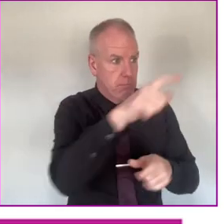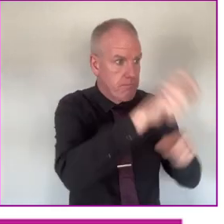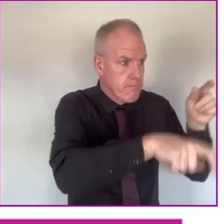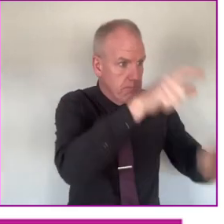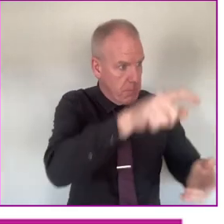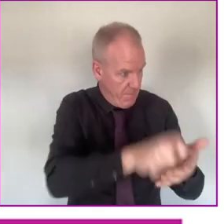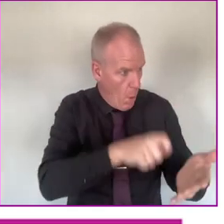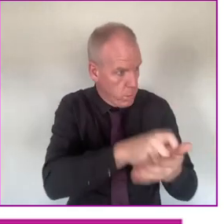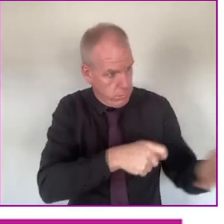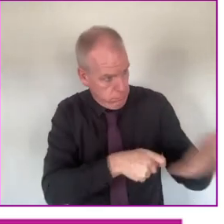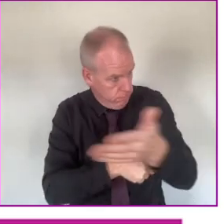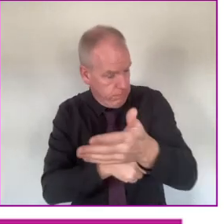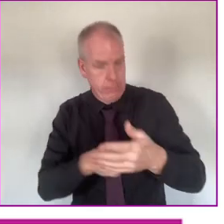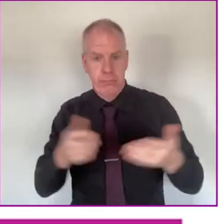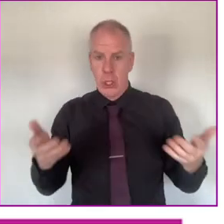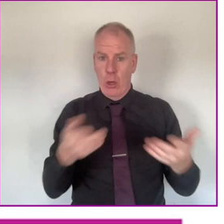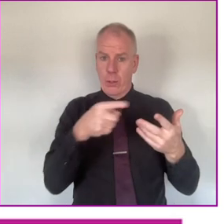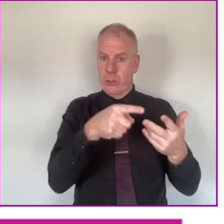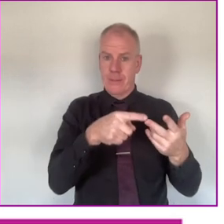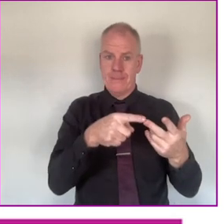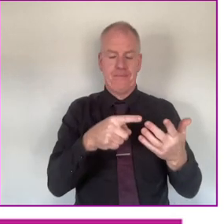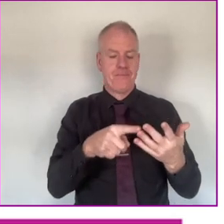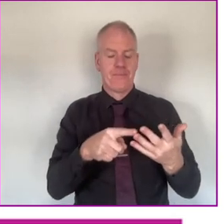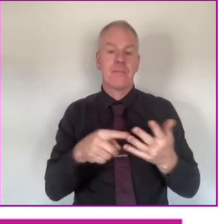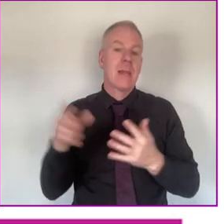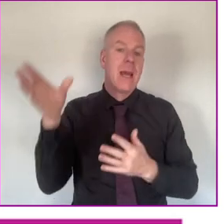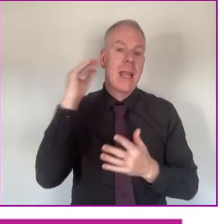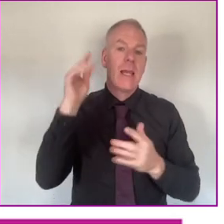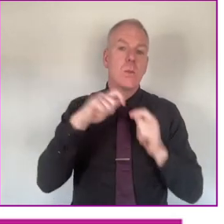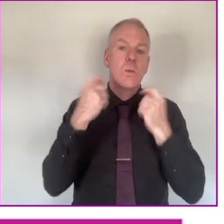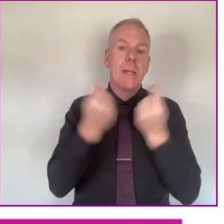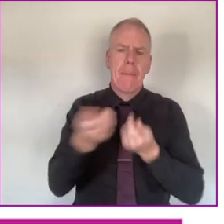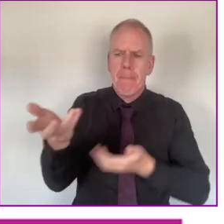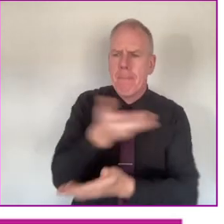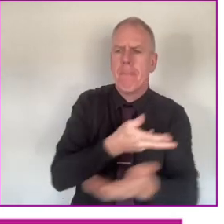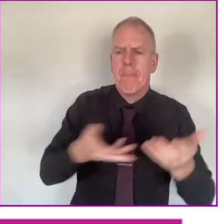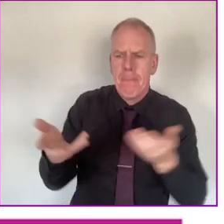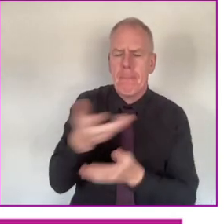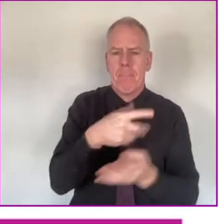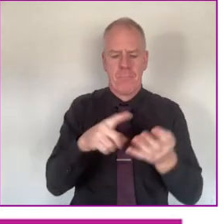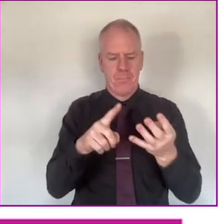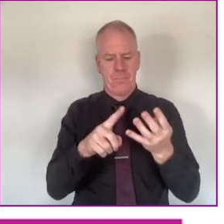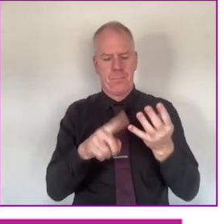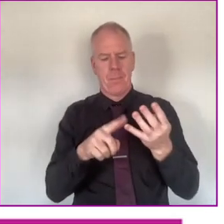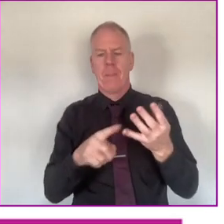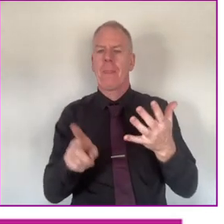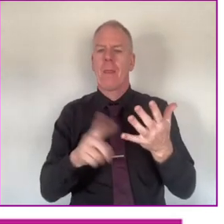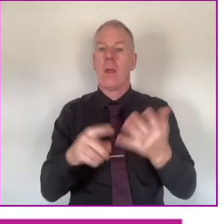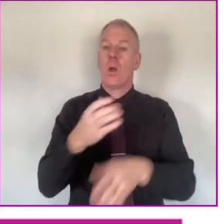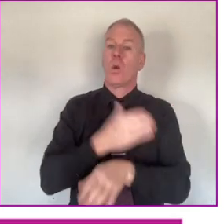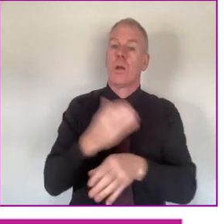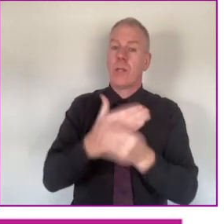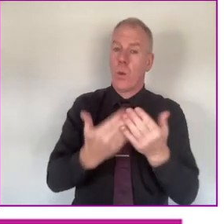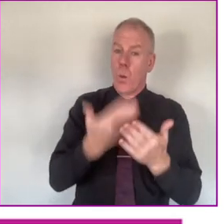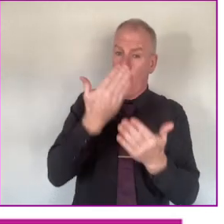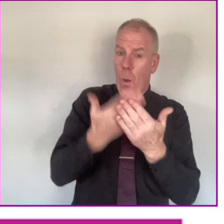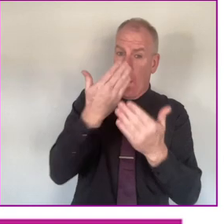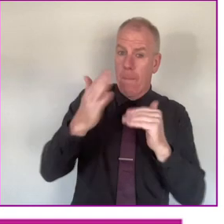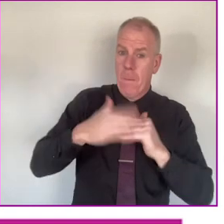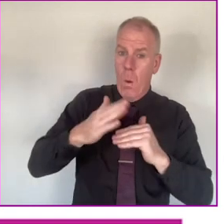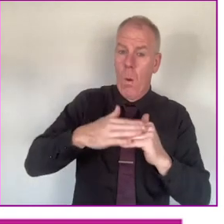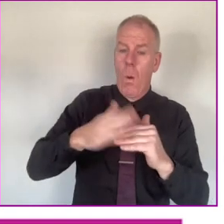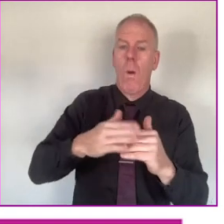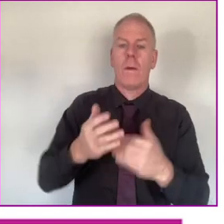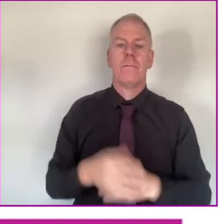encourage others. You have to listen to your team. You have to keep learning.